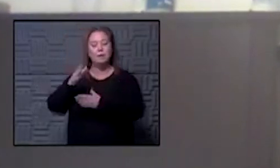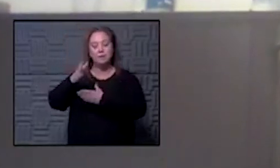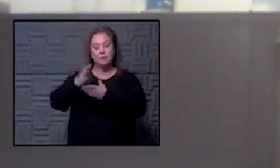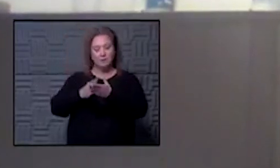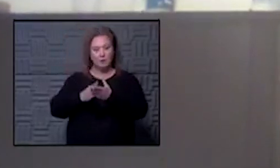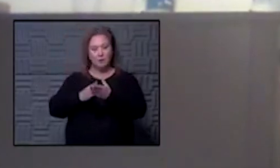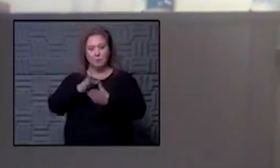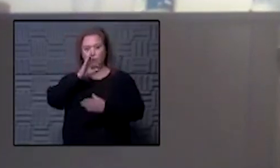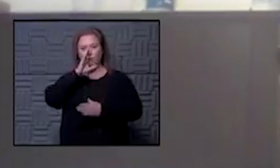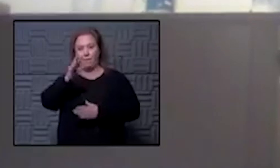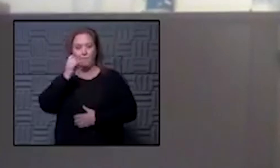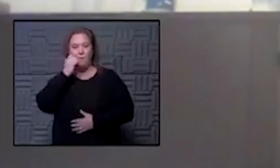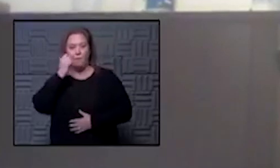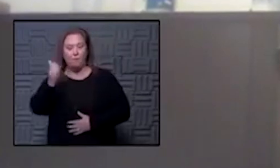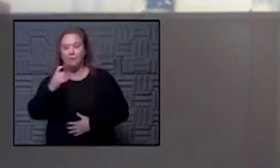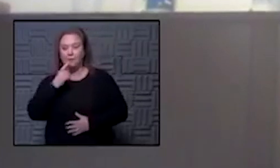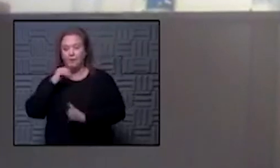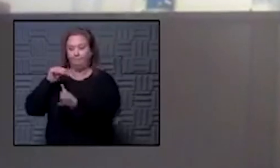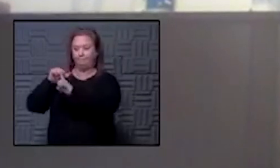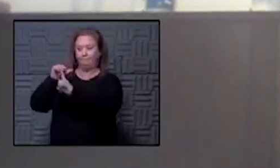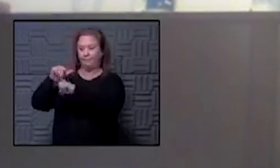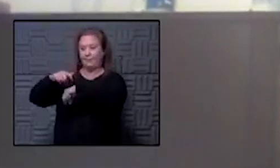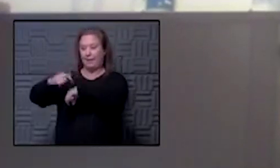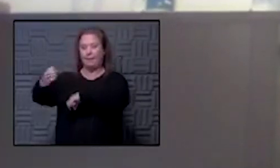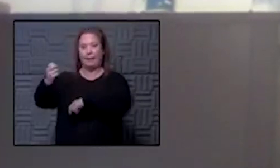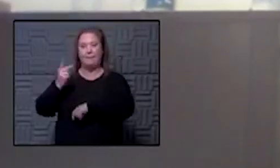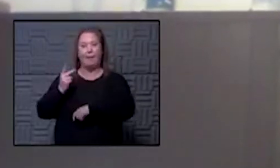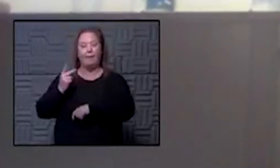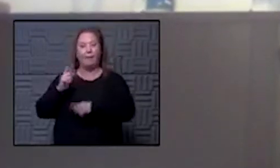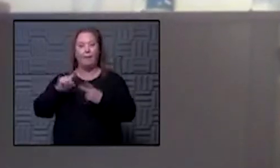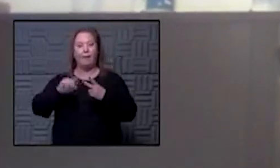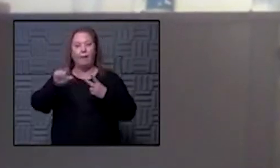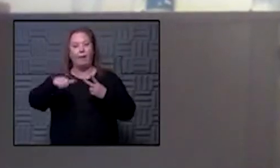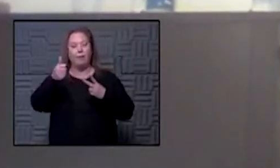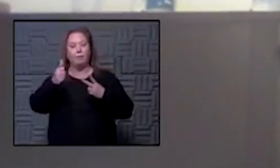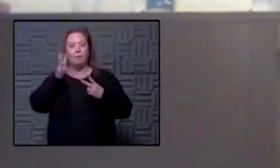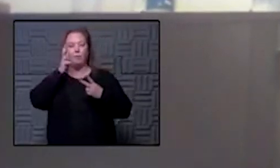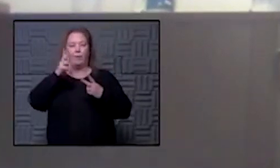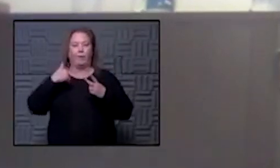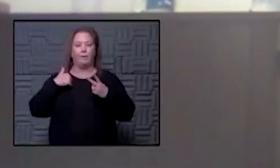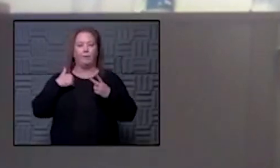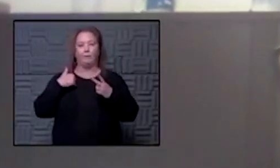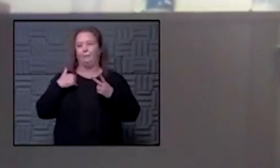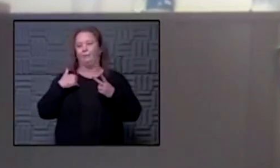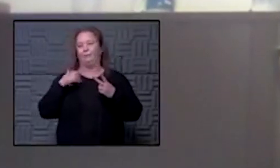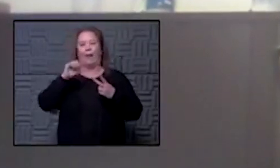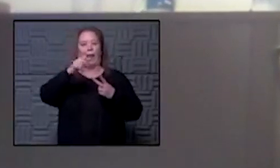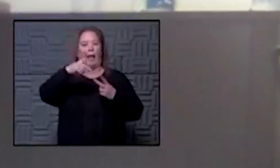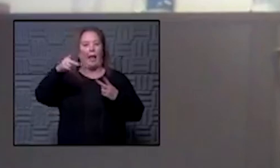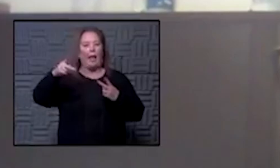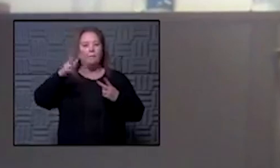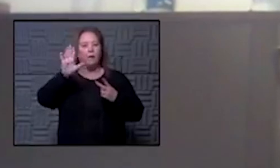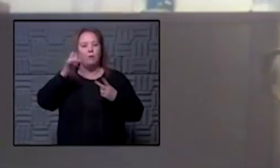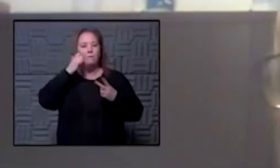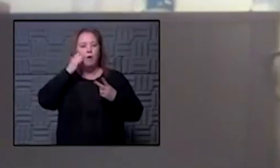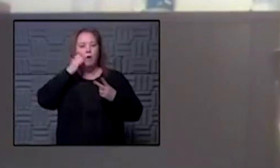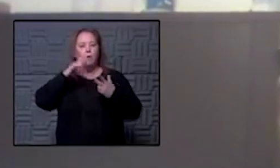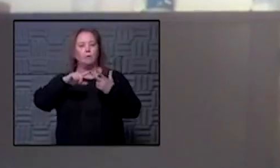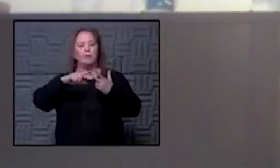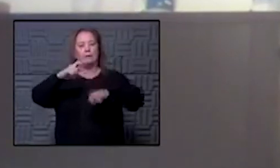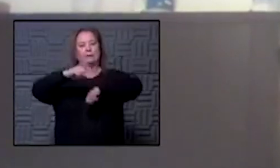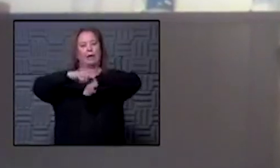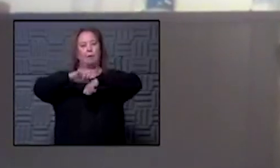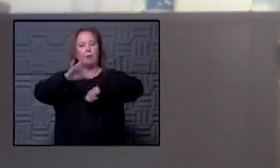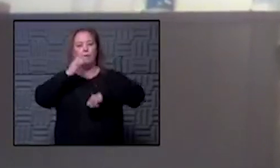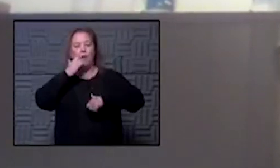direct phone calls saying hey it's time for you to come back in others will have some uh maybe an app on a phone uh set a timer on